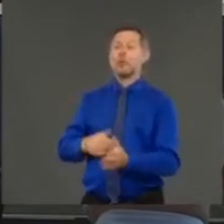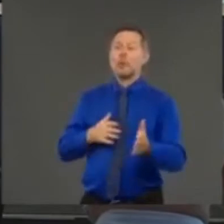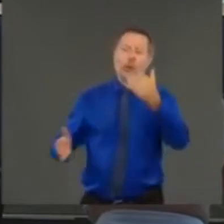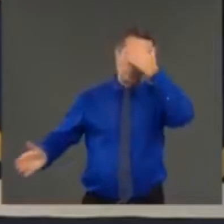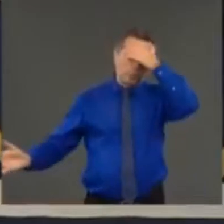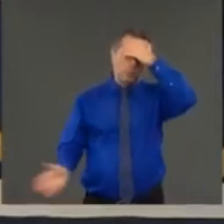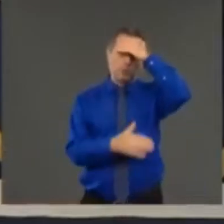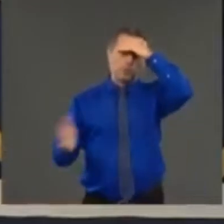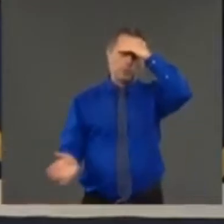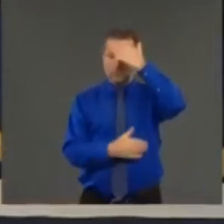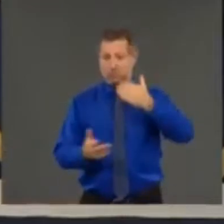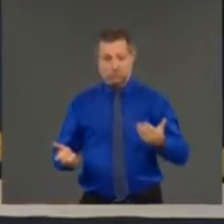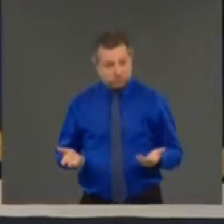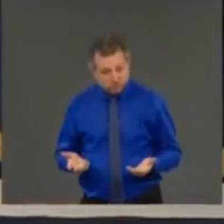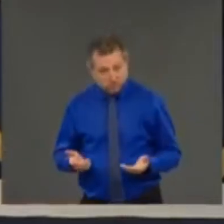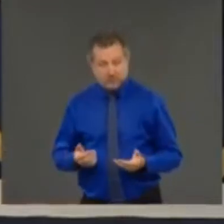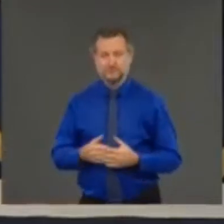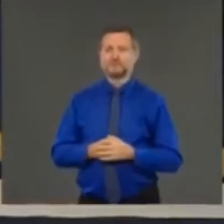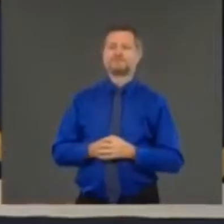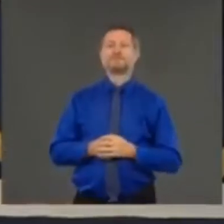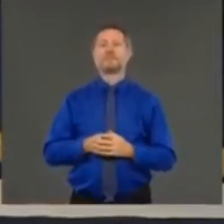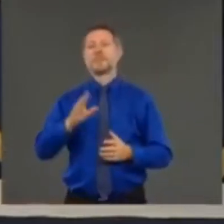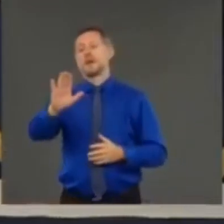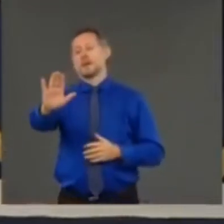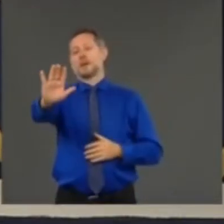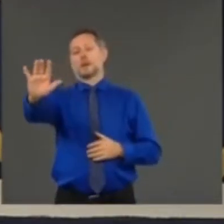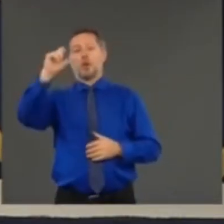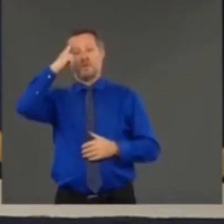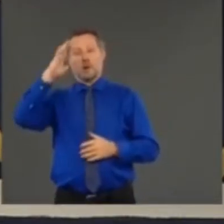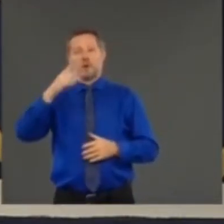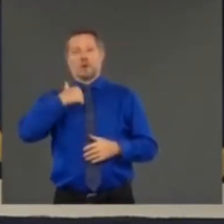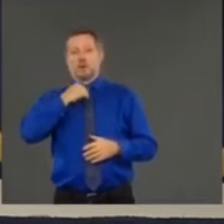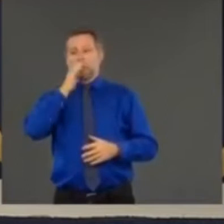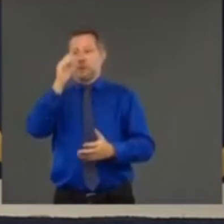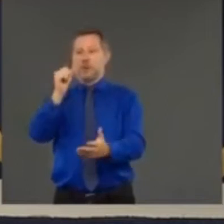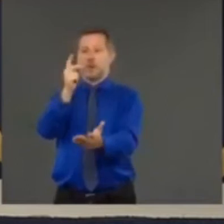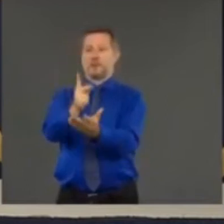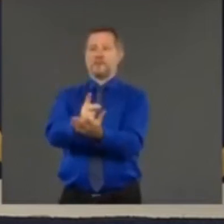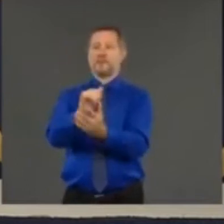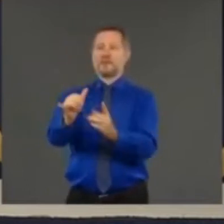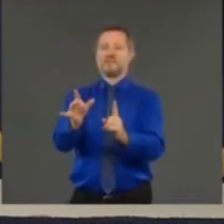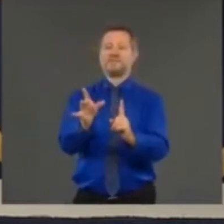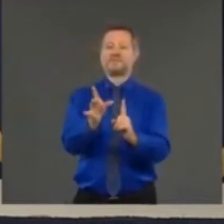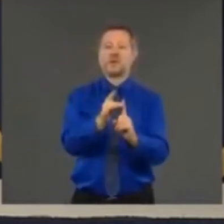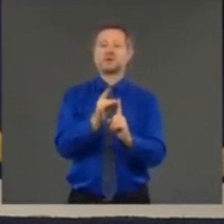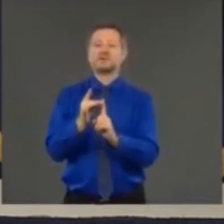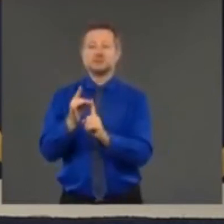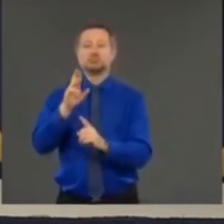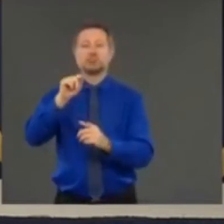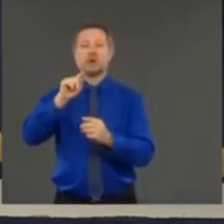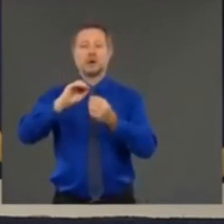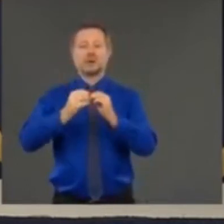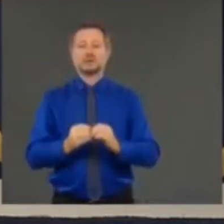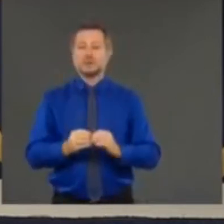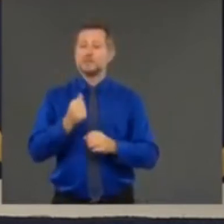to school we're going to approve an infection rate that says